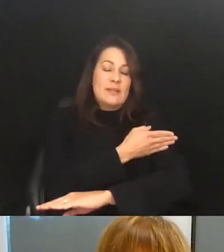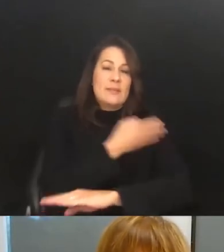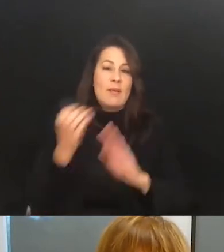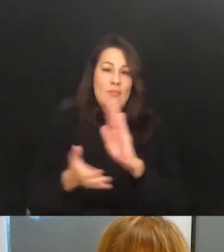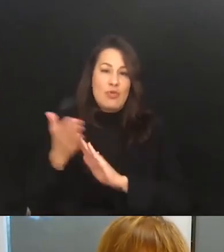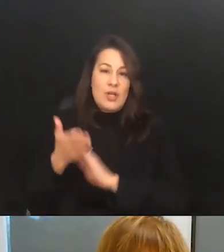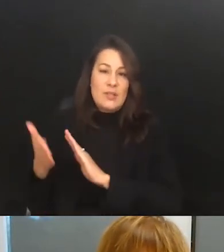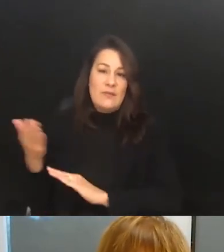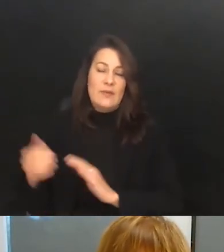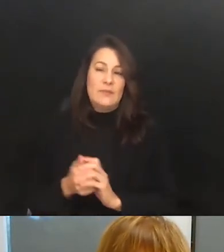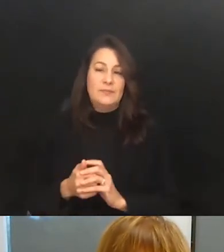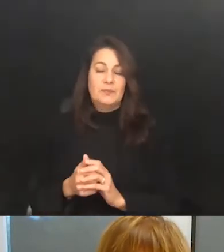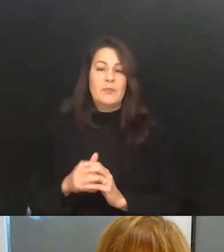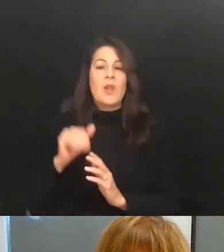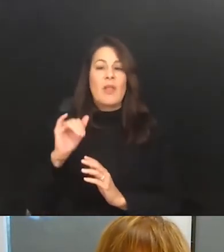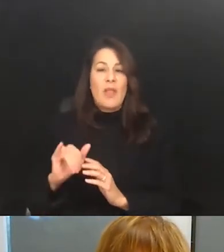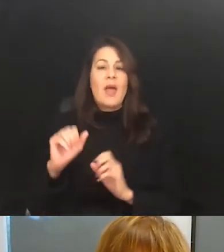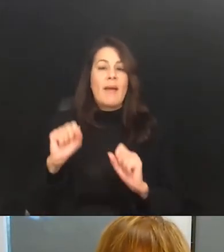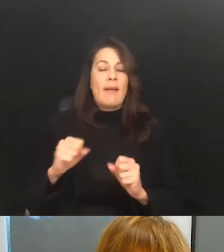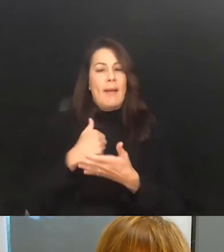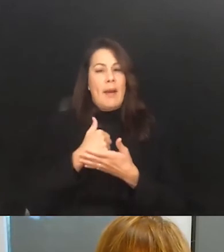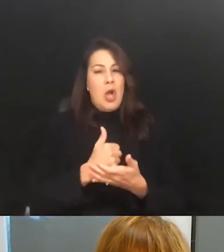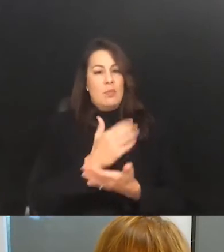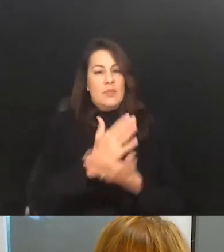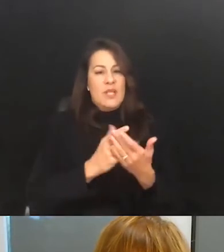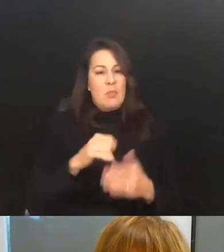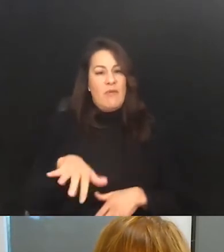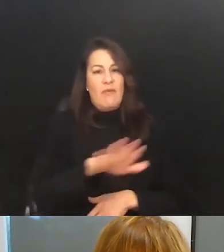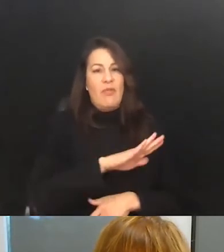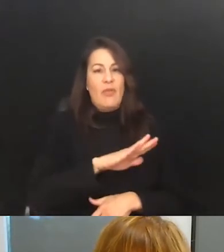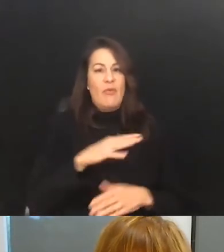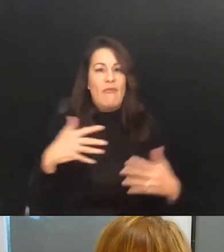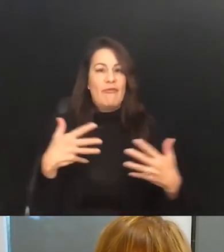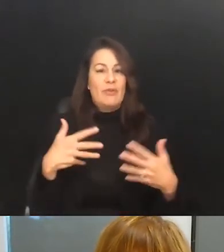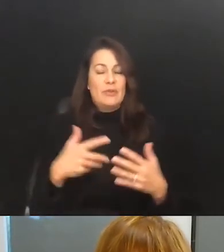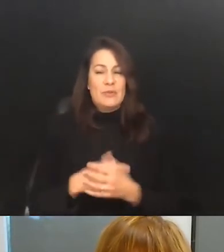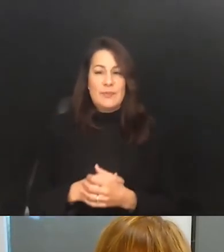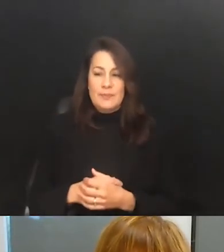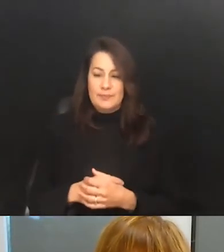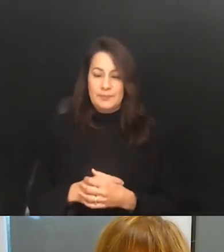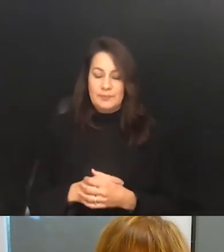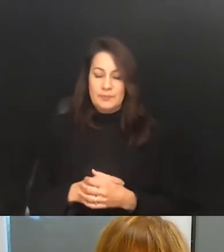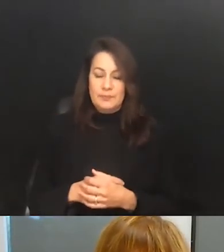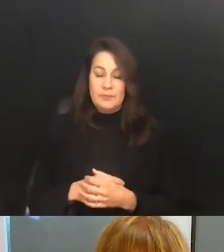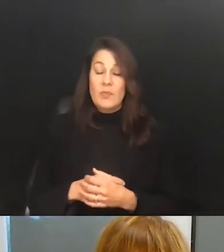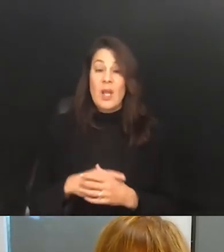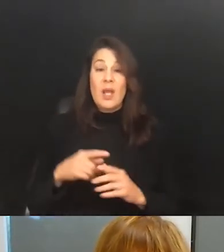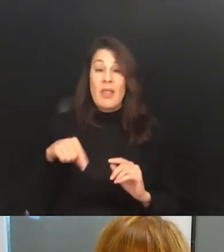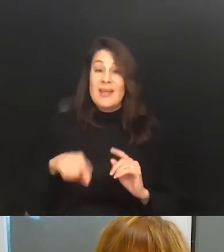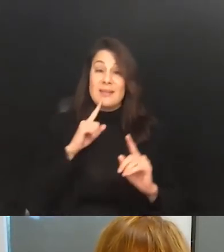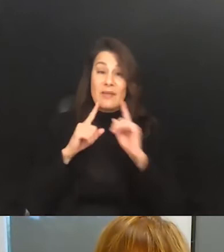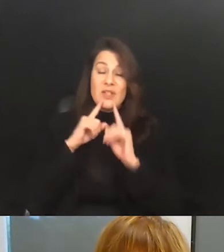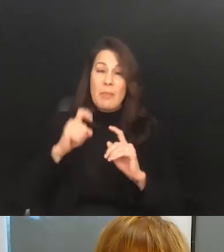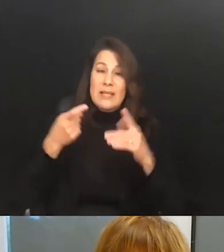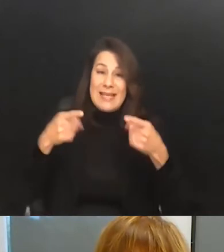can sort of temper some of the fears. Now, again, I have to say, this conversation has to happen now, and I